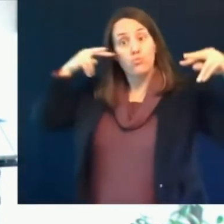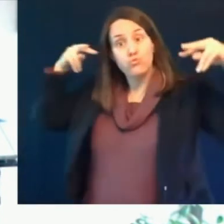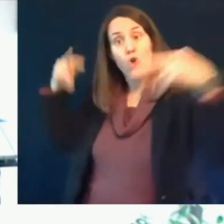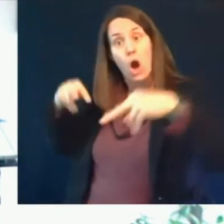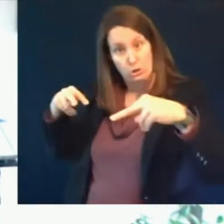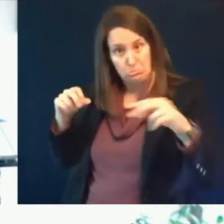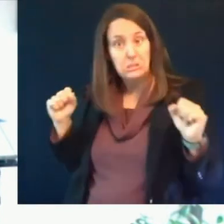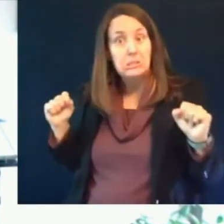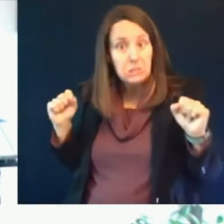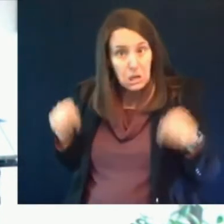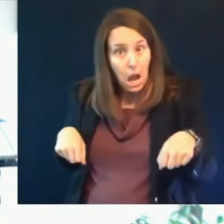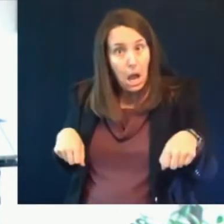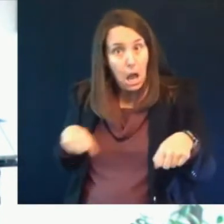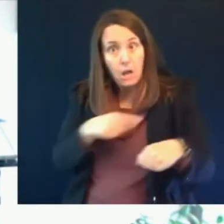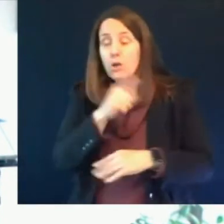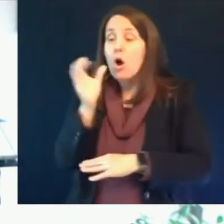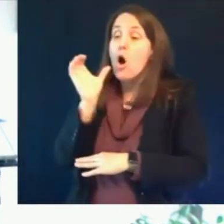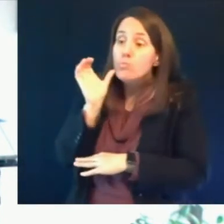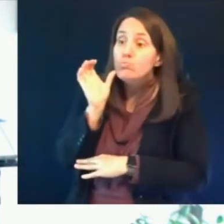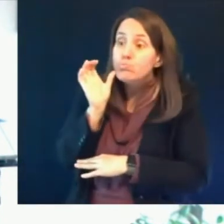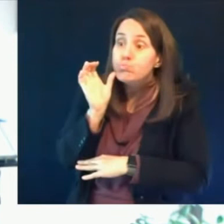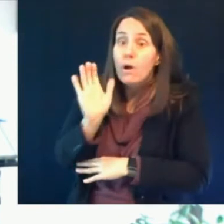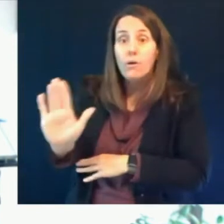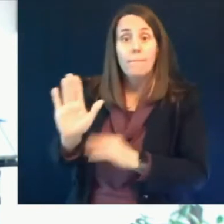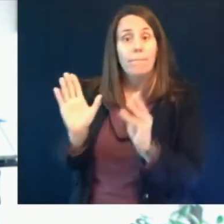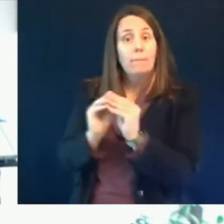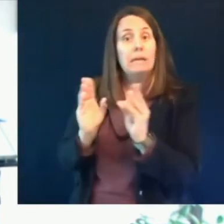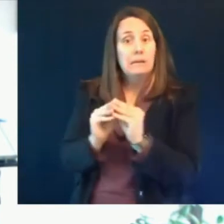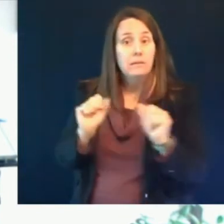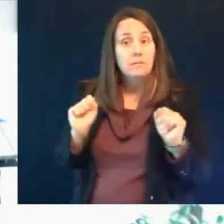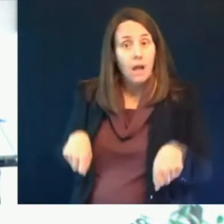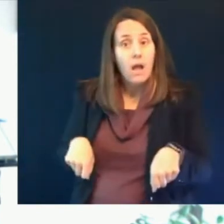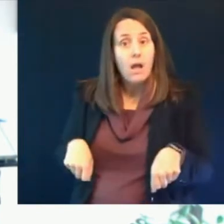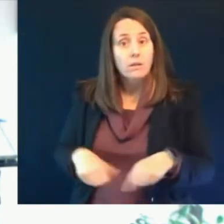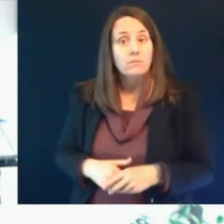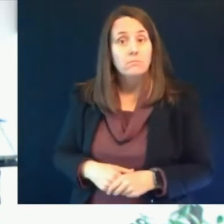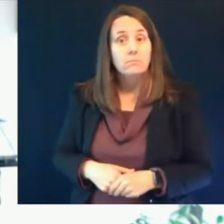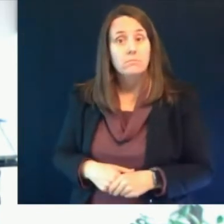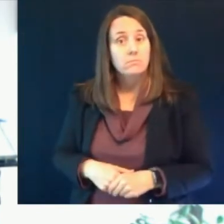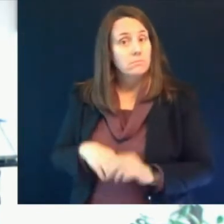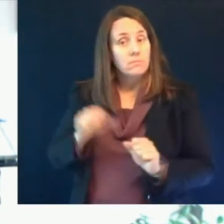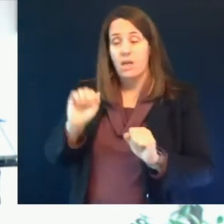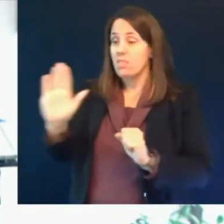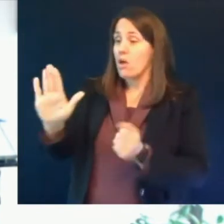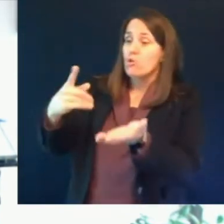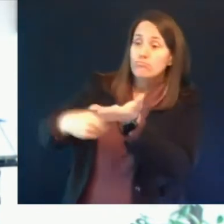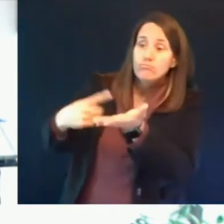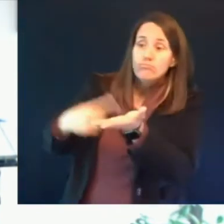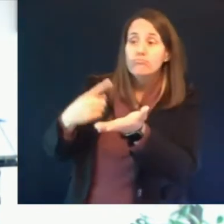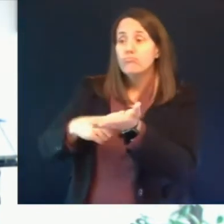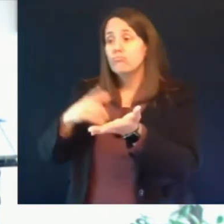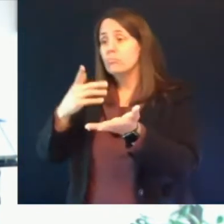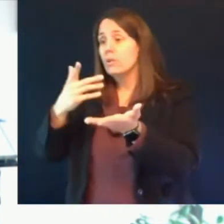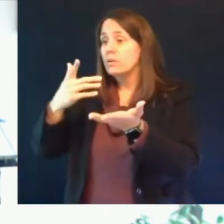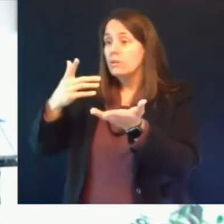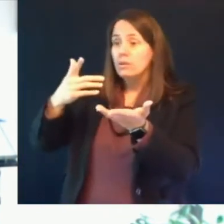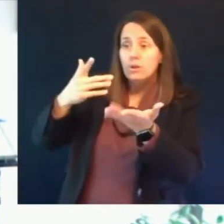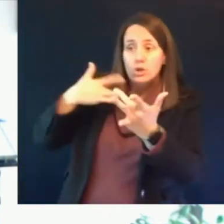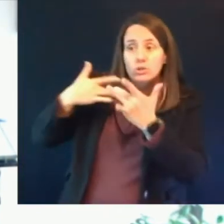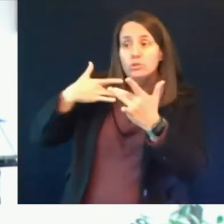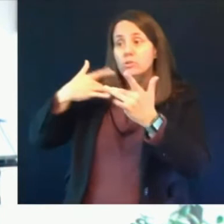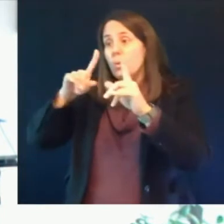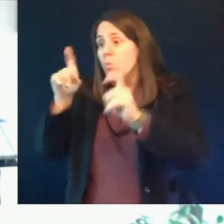known about this topic through that process um so it wouldn't be appropriate for us to say what we think is going to happen other than to say